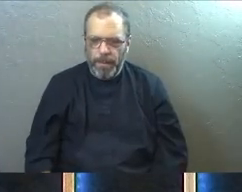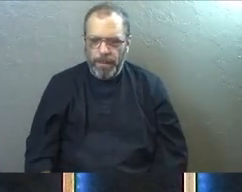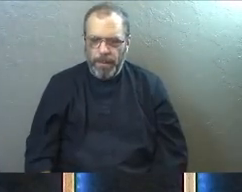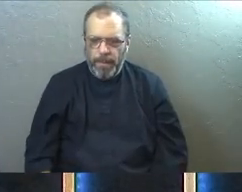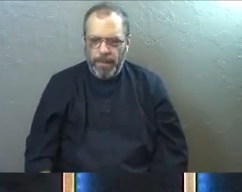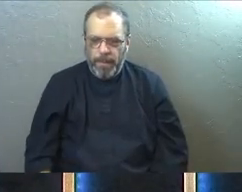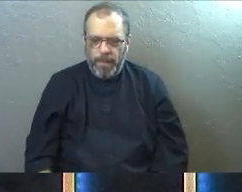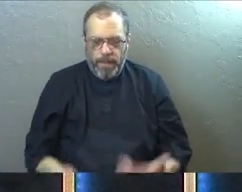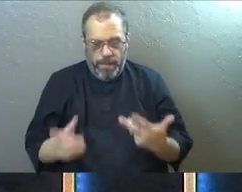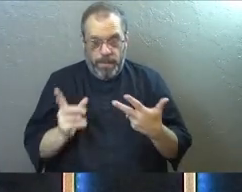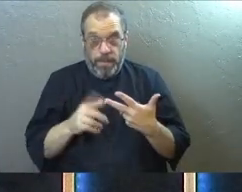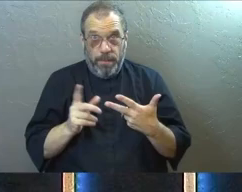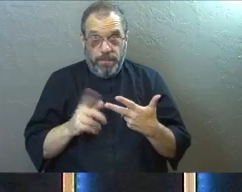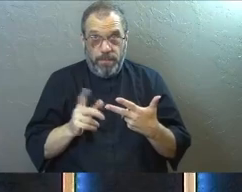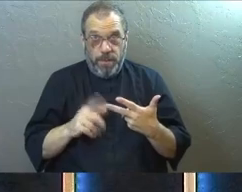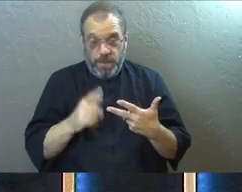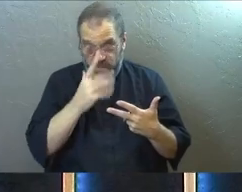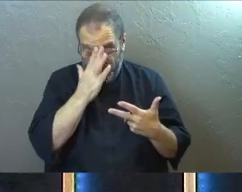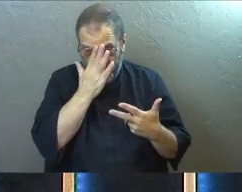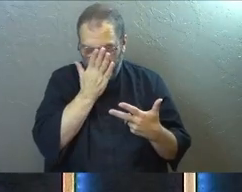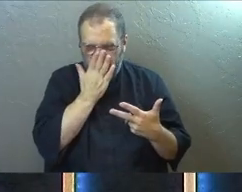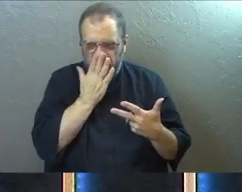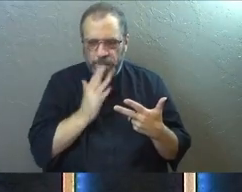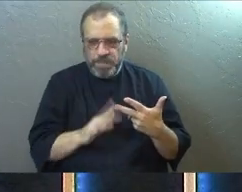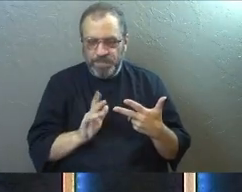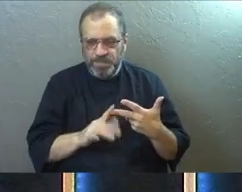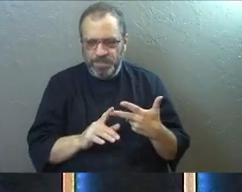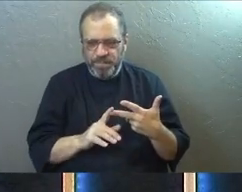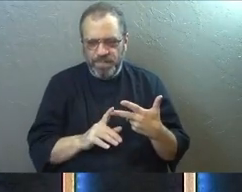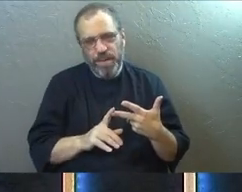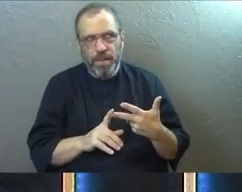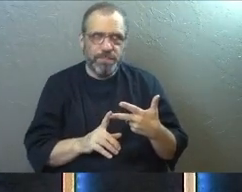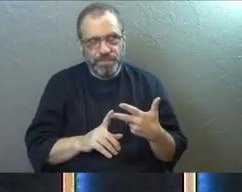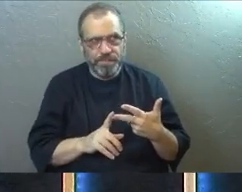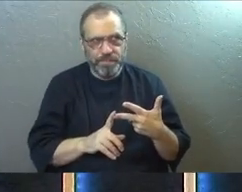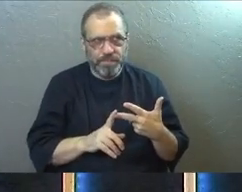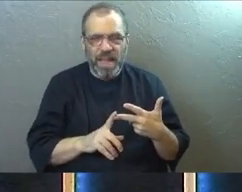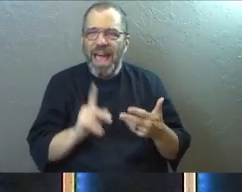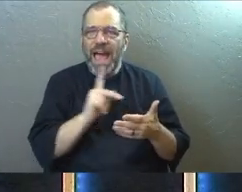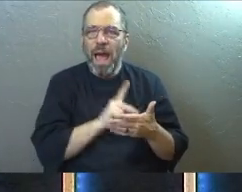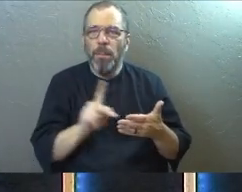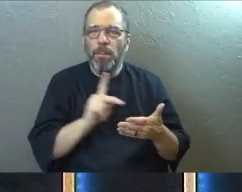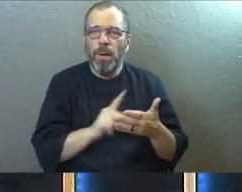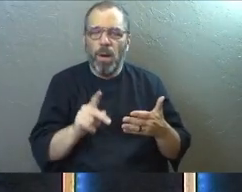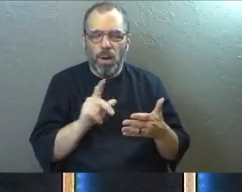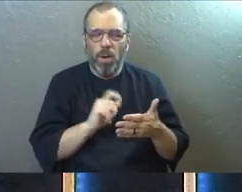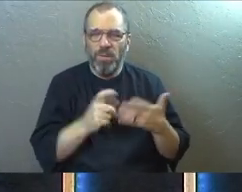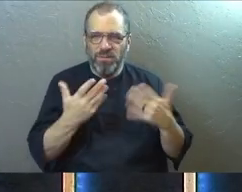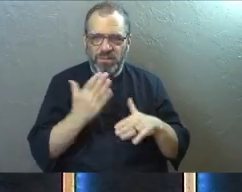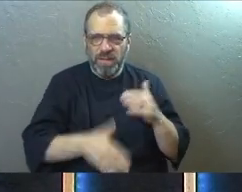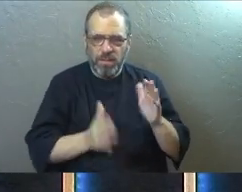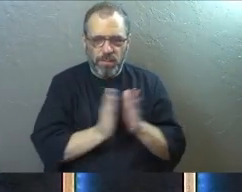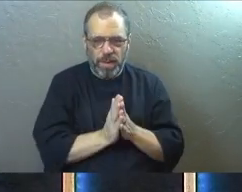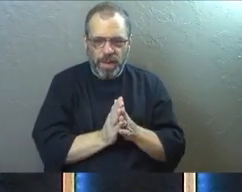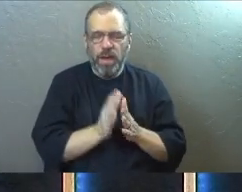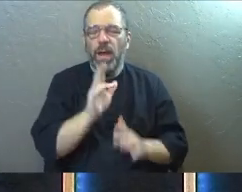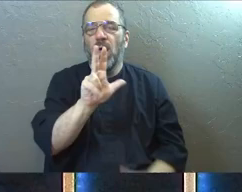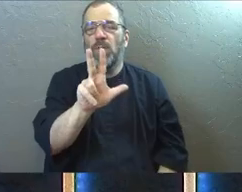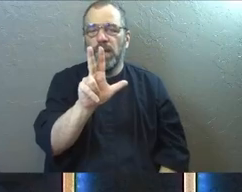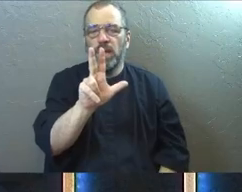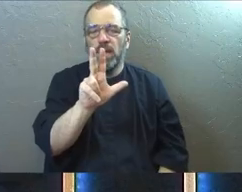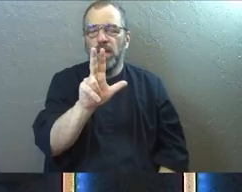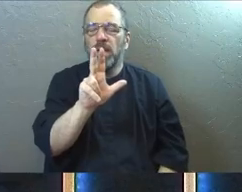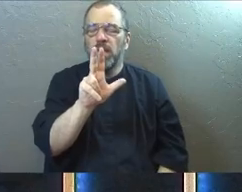The final chunk of the passage that I want to explore is the kind of the way that he ends his prayer here. Ephesians chapter 3, 20 through